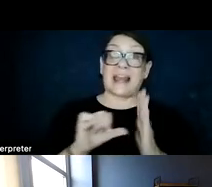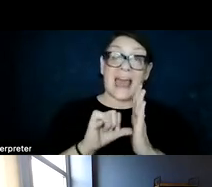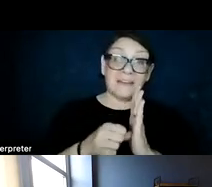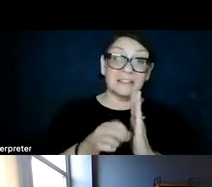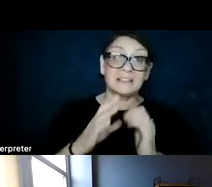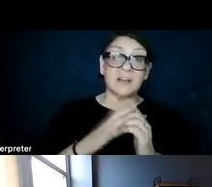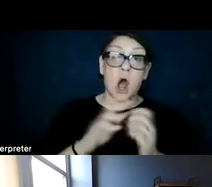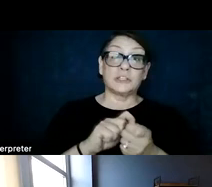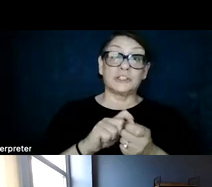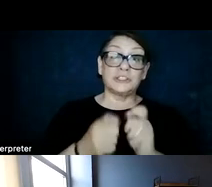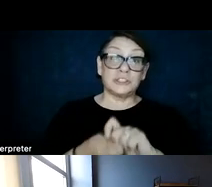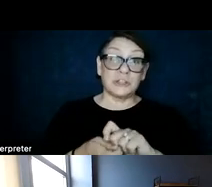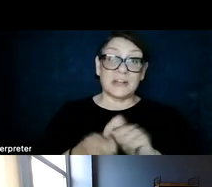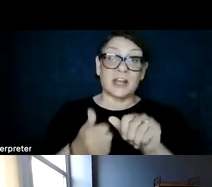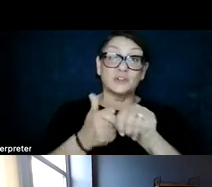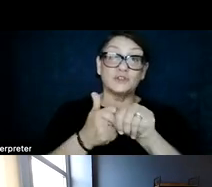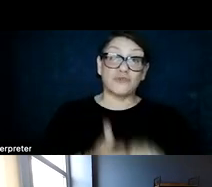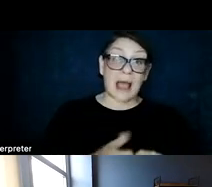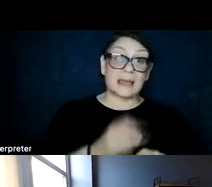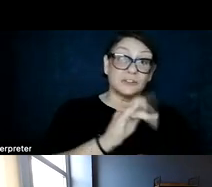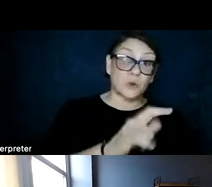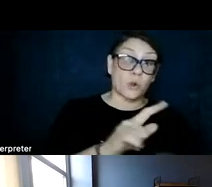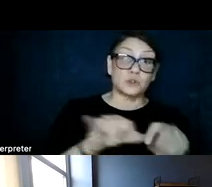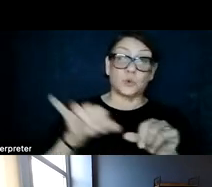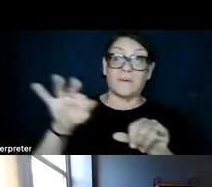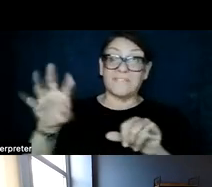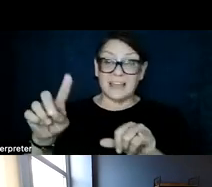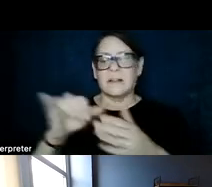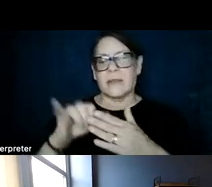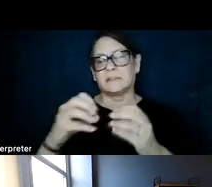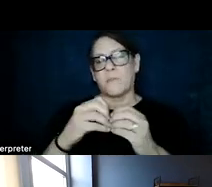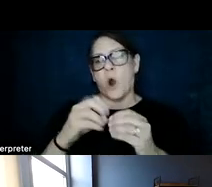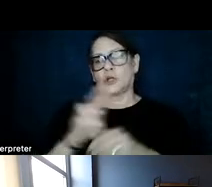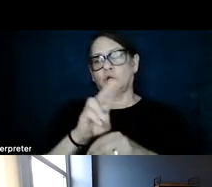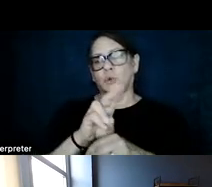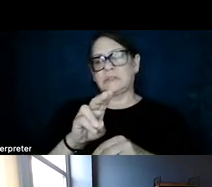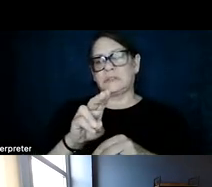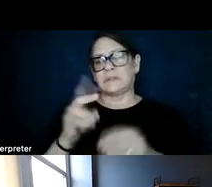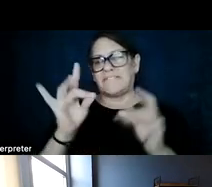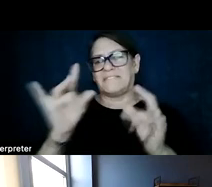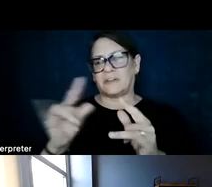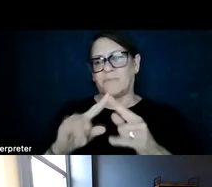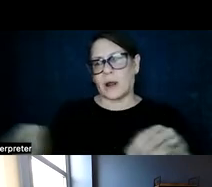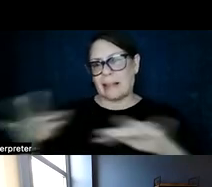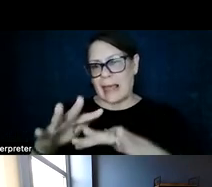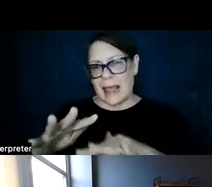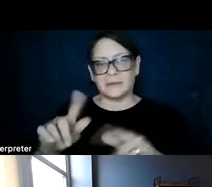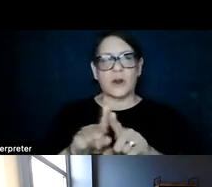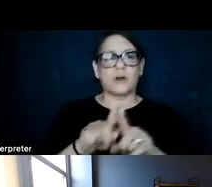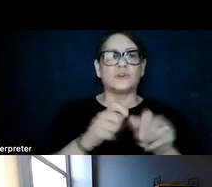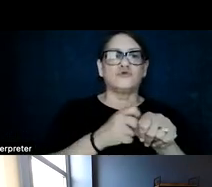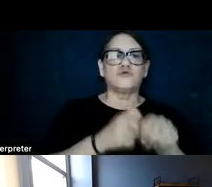shifting tracking solar to fix, which is more land-use efficient. And we see that tracking solar also